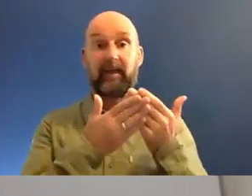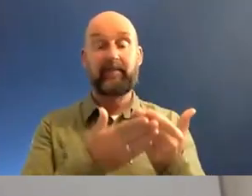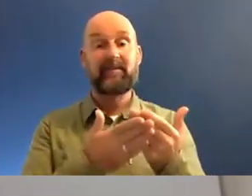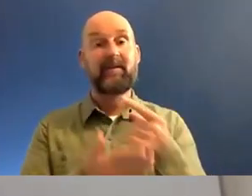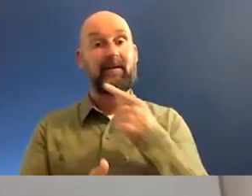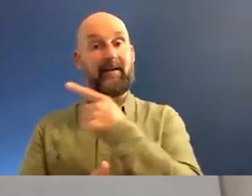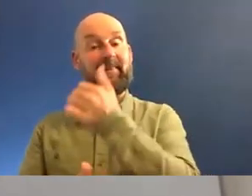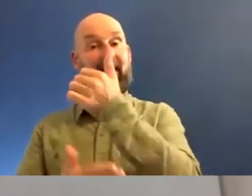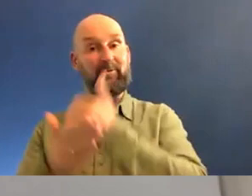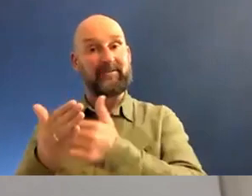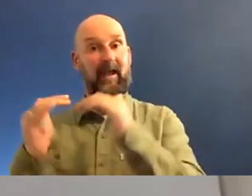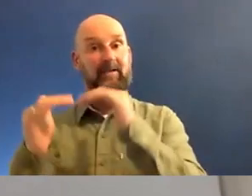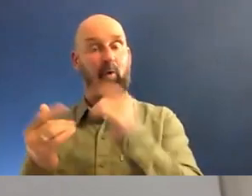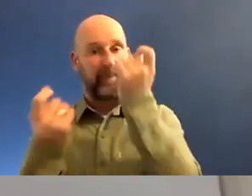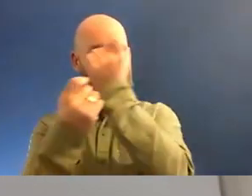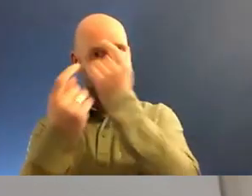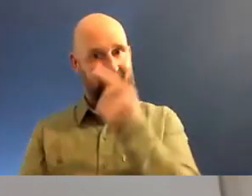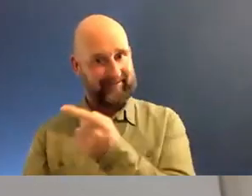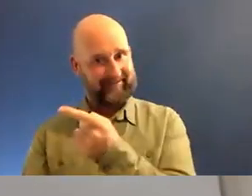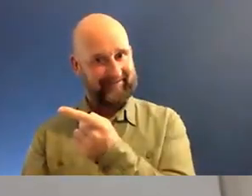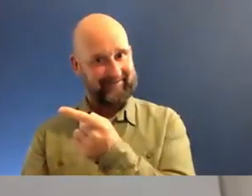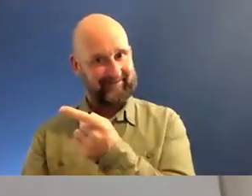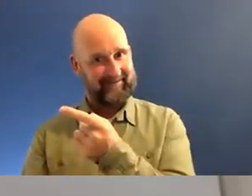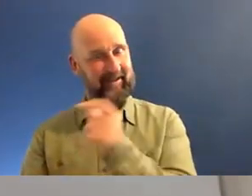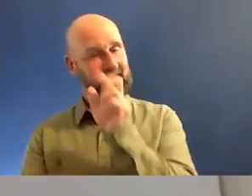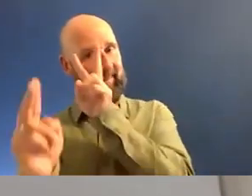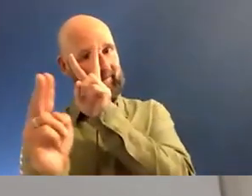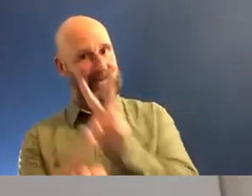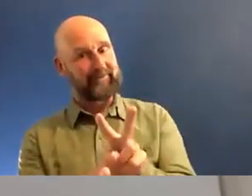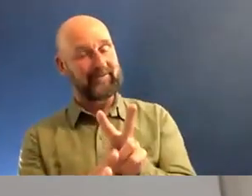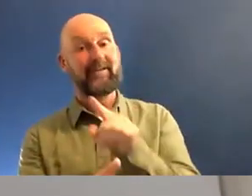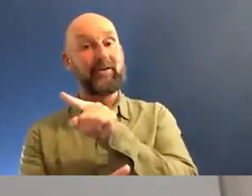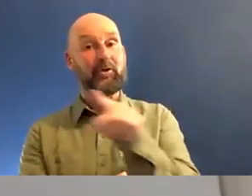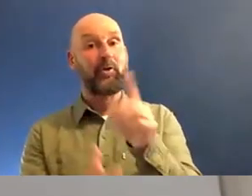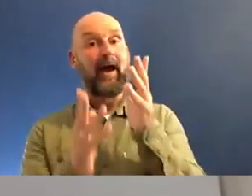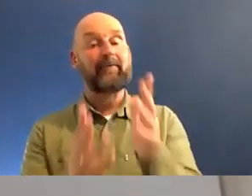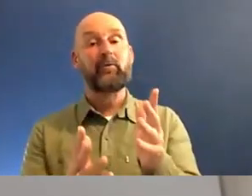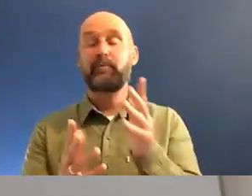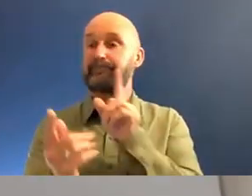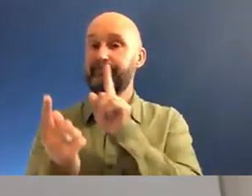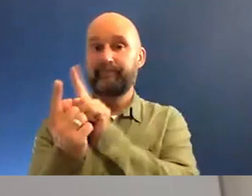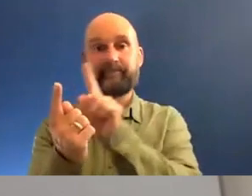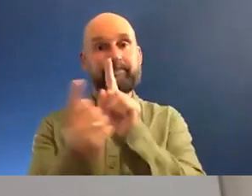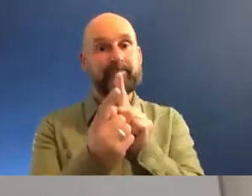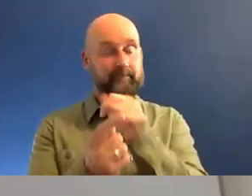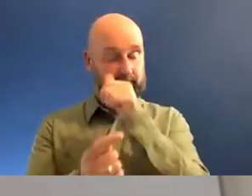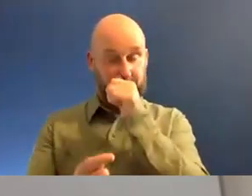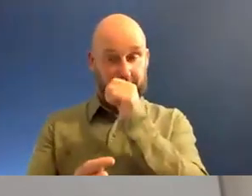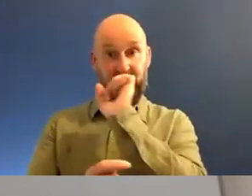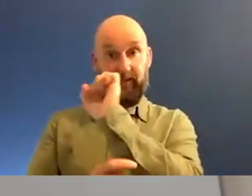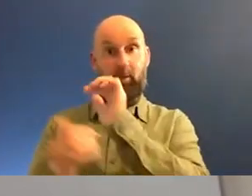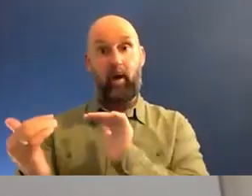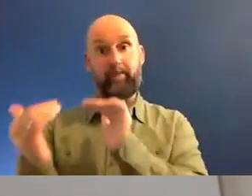level at which they have understanding of that community. If you're not prepared to speak to people at the level of understanding